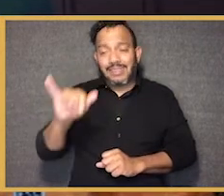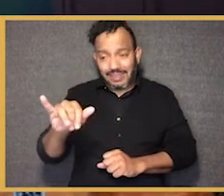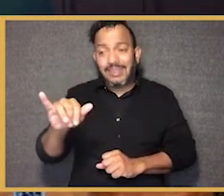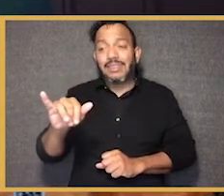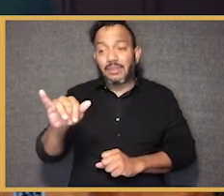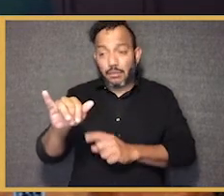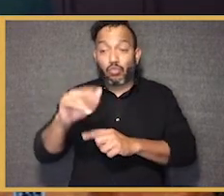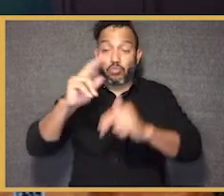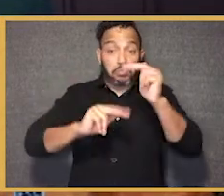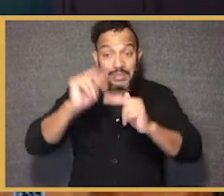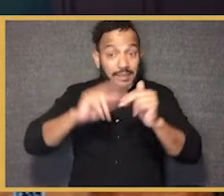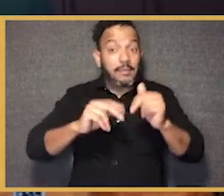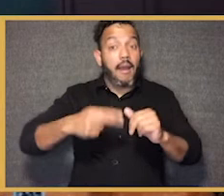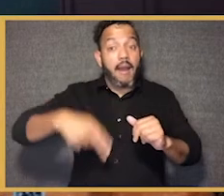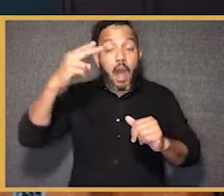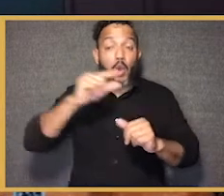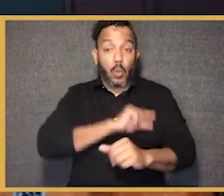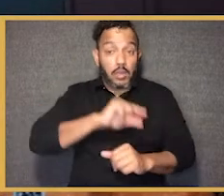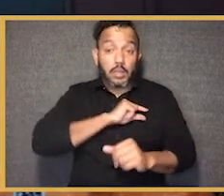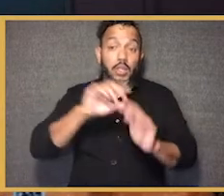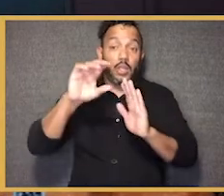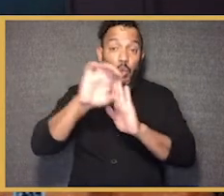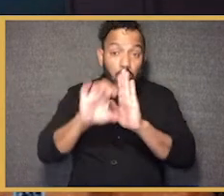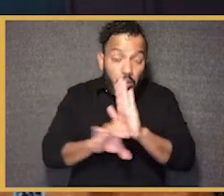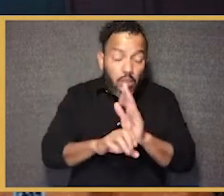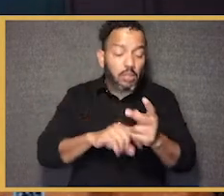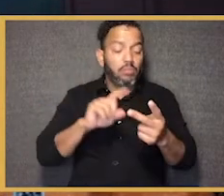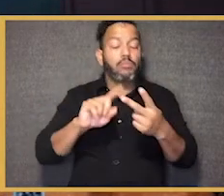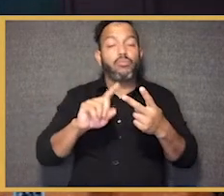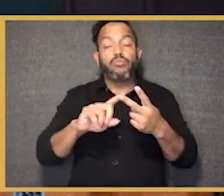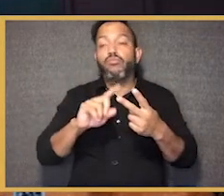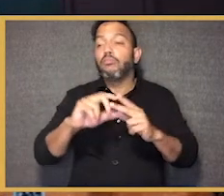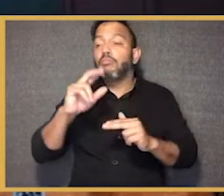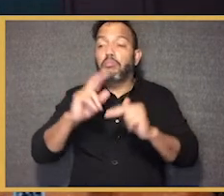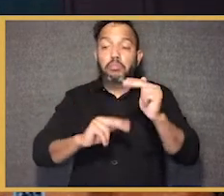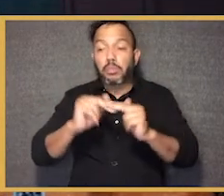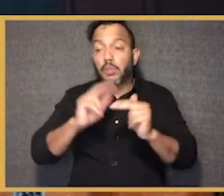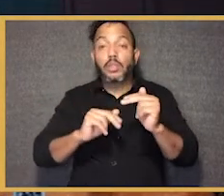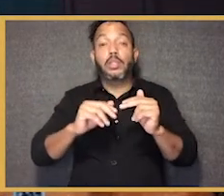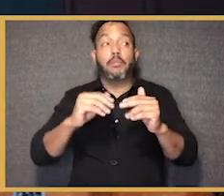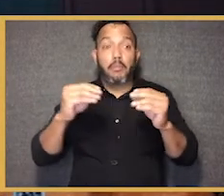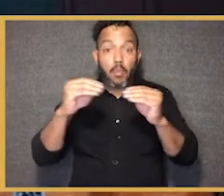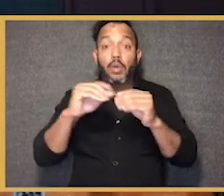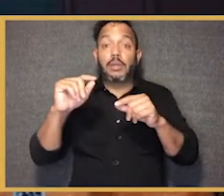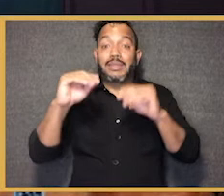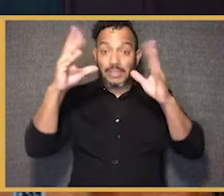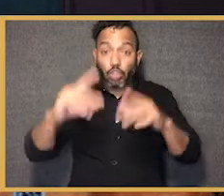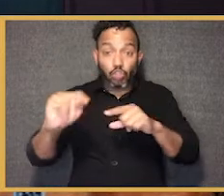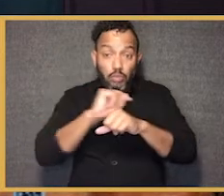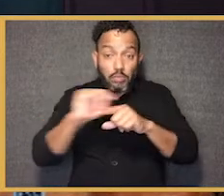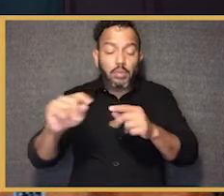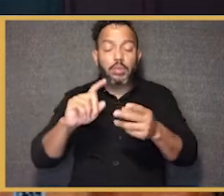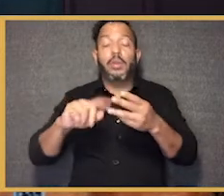Too little investment in capacity building around high-quality curriculum. Too little investment in capacity building around